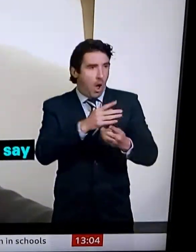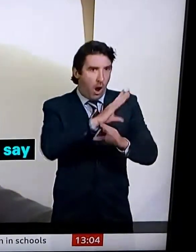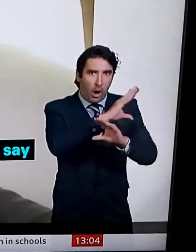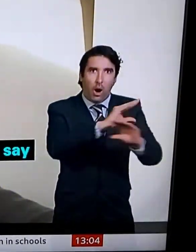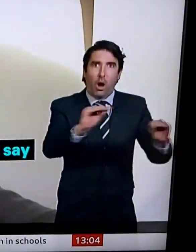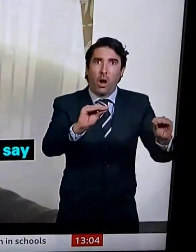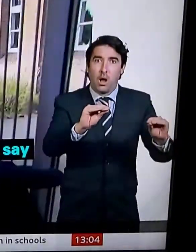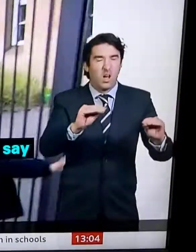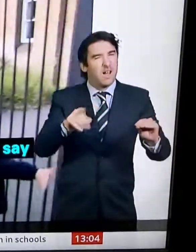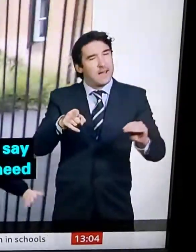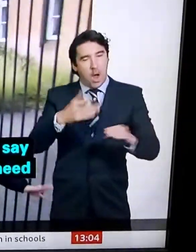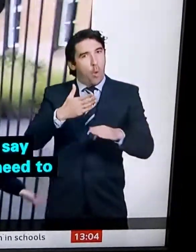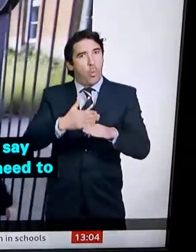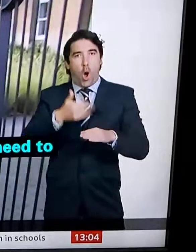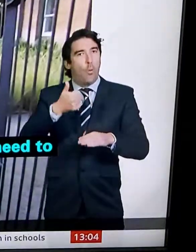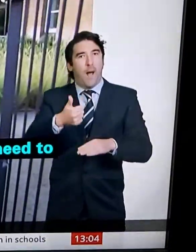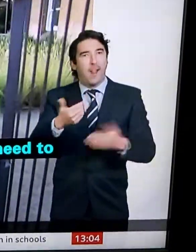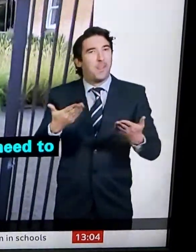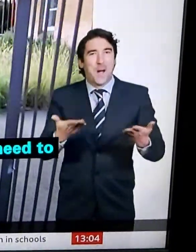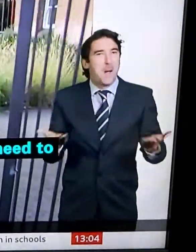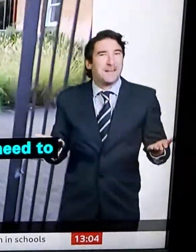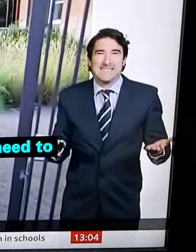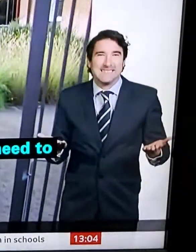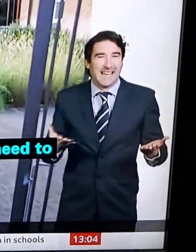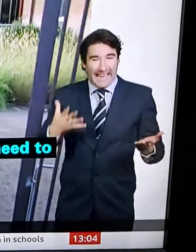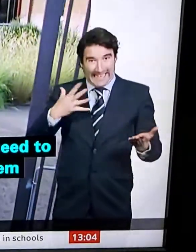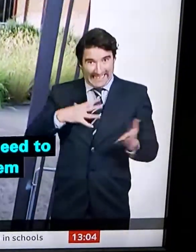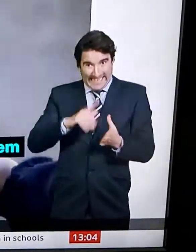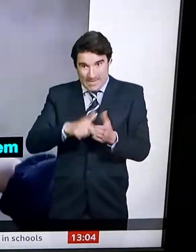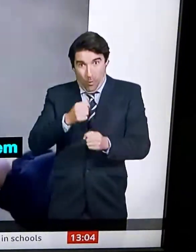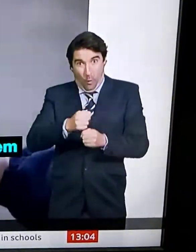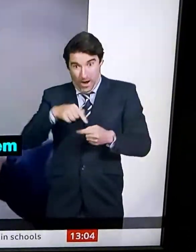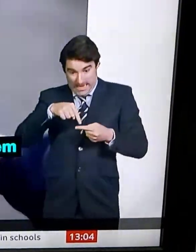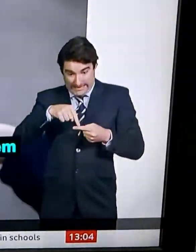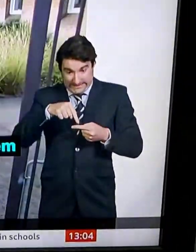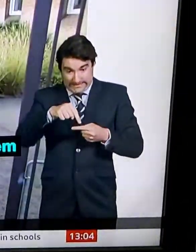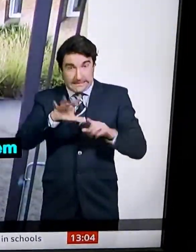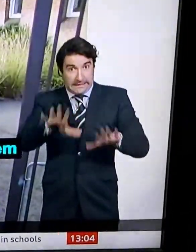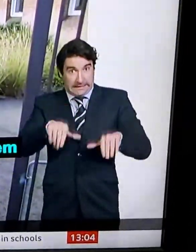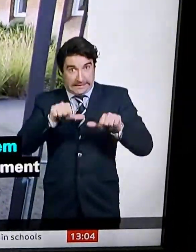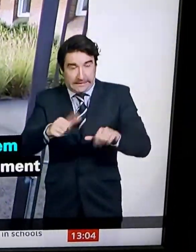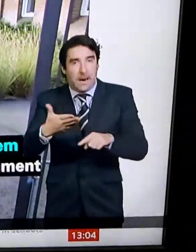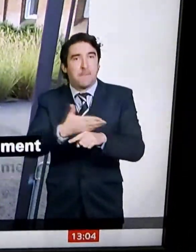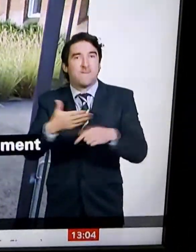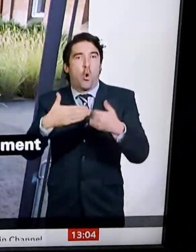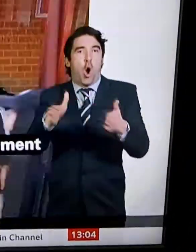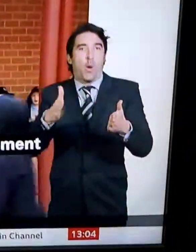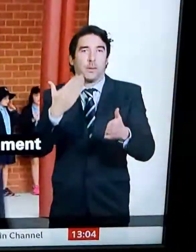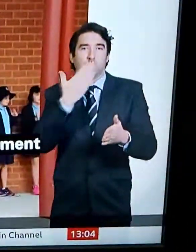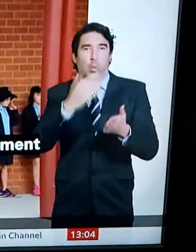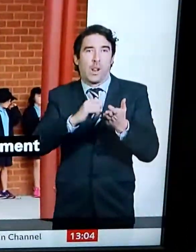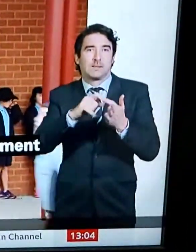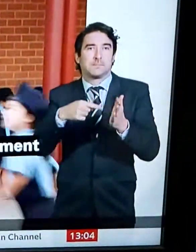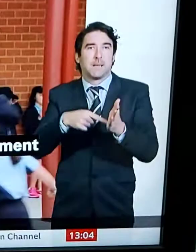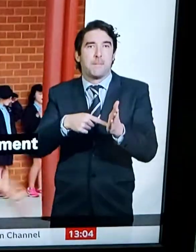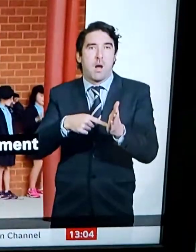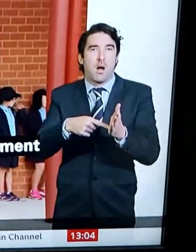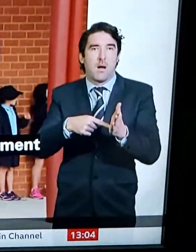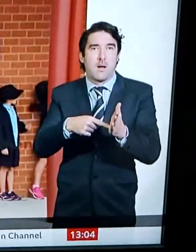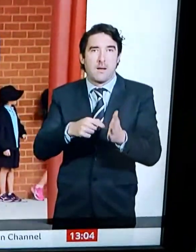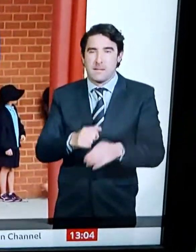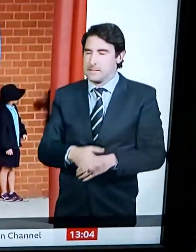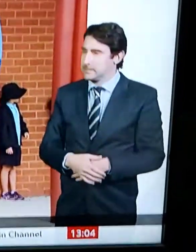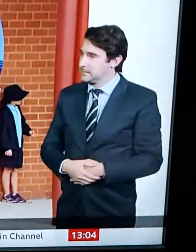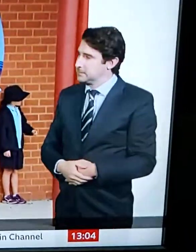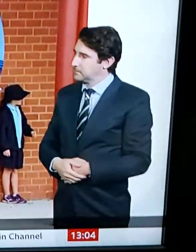France, but nobody was quite clear where it was. There was a skipper on our boat with his binoculars or something coming towards us, and it turned out it